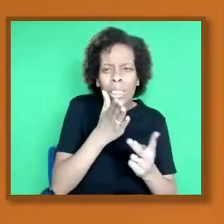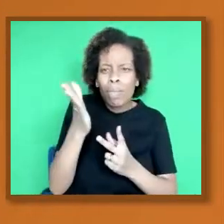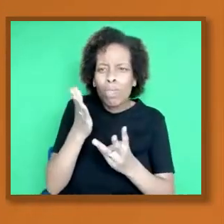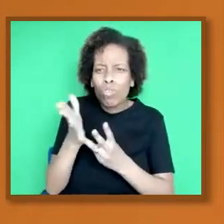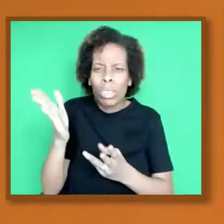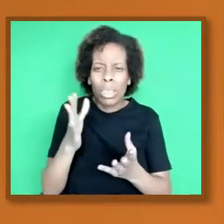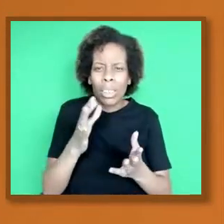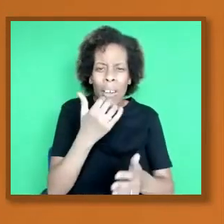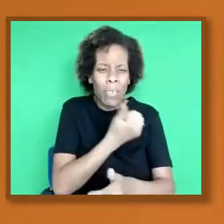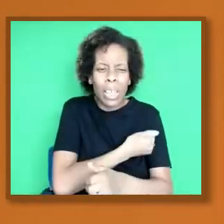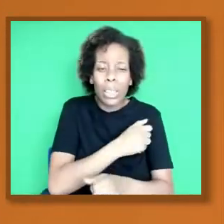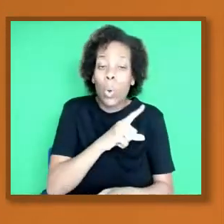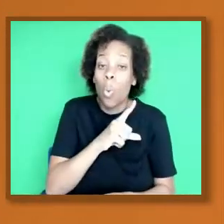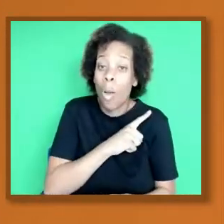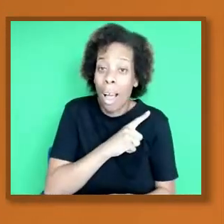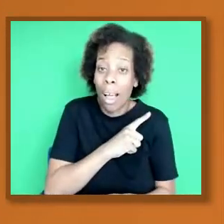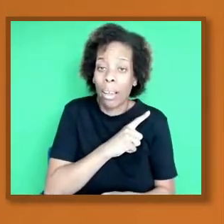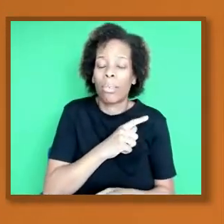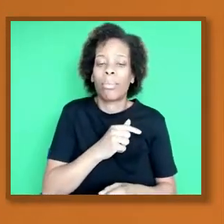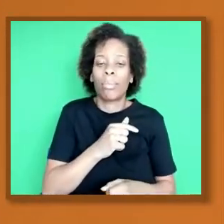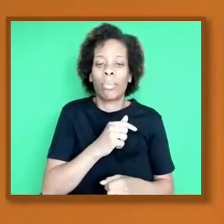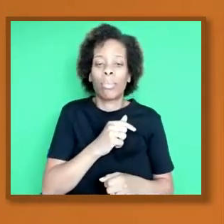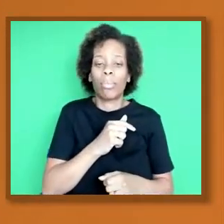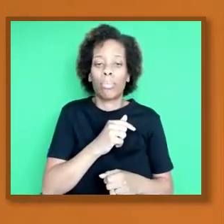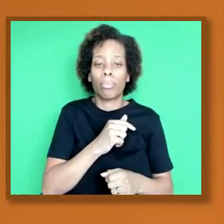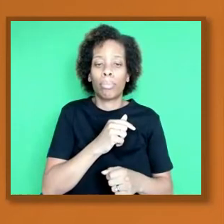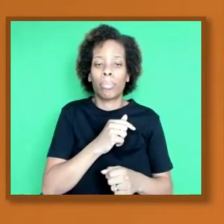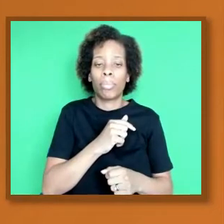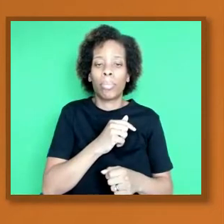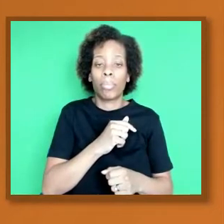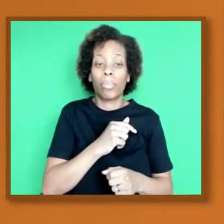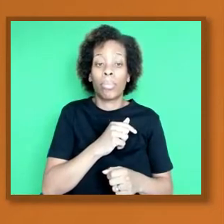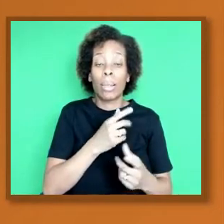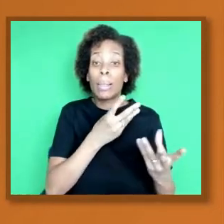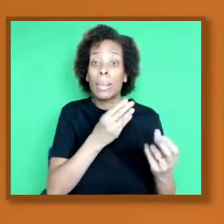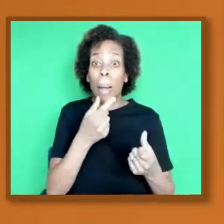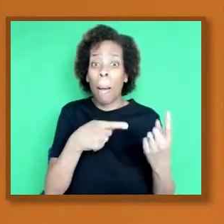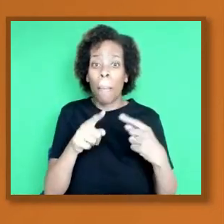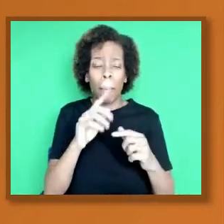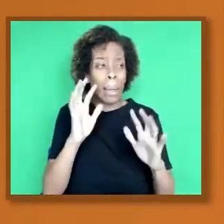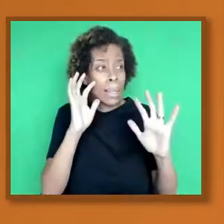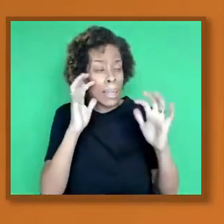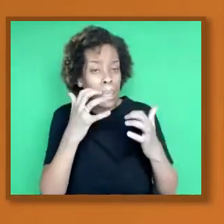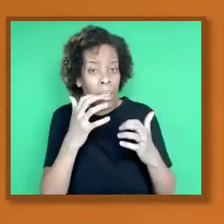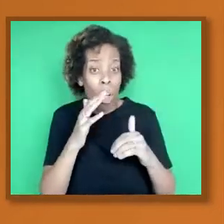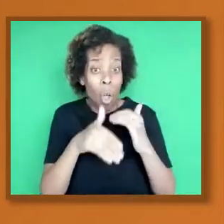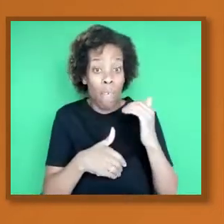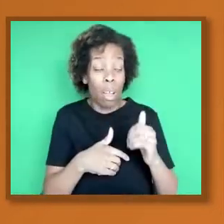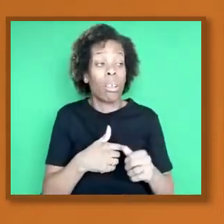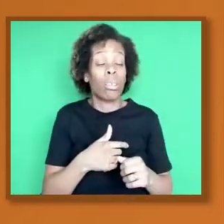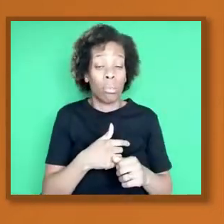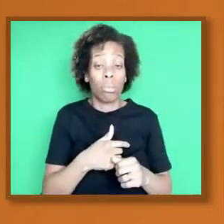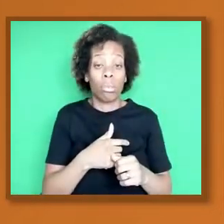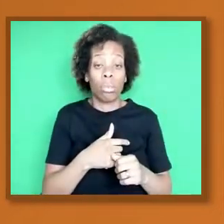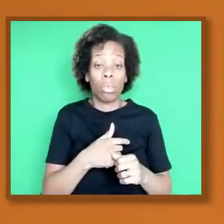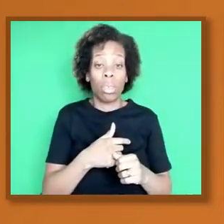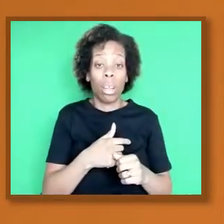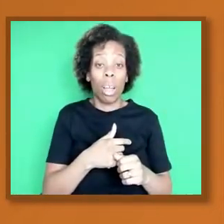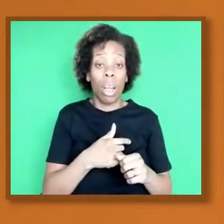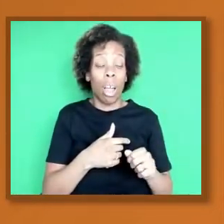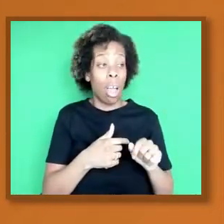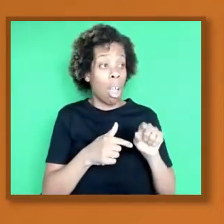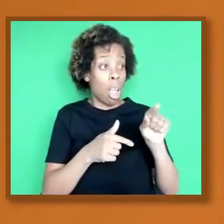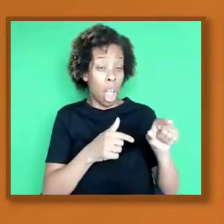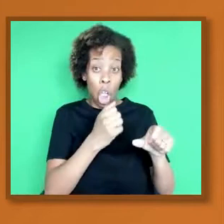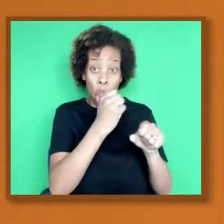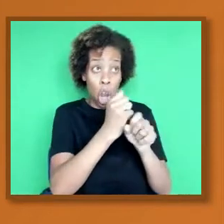people had is, you know, you can actually have a vaccine which contains a small part of the germ or the virus or